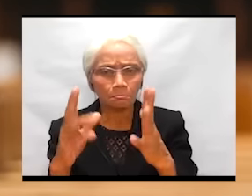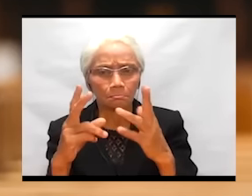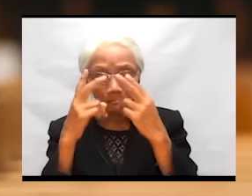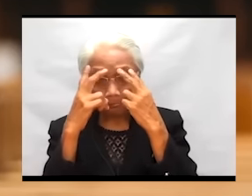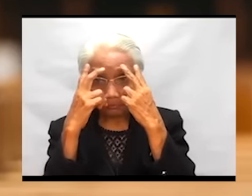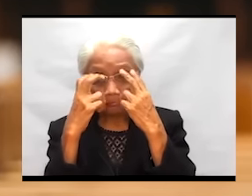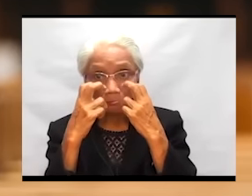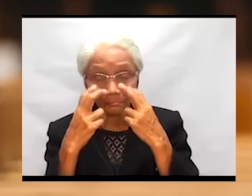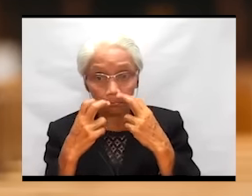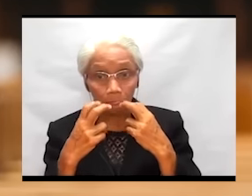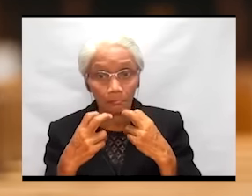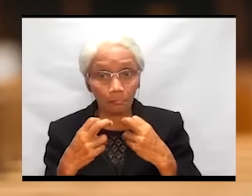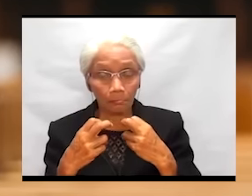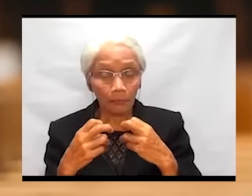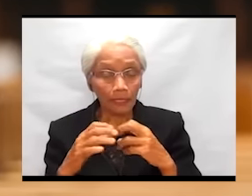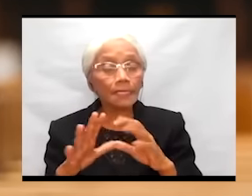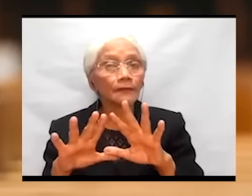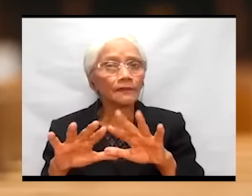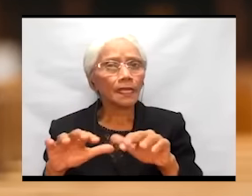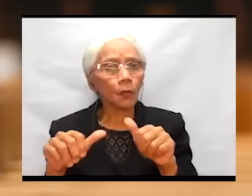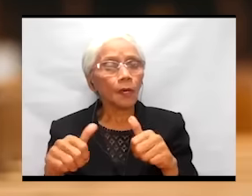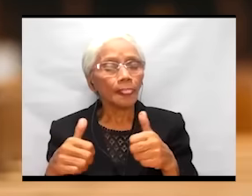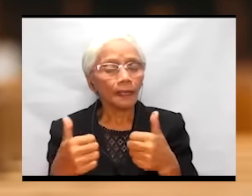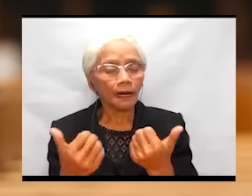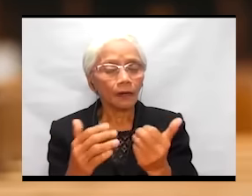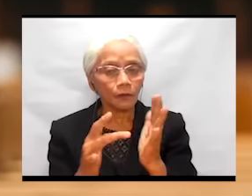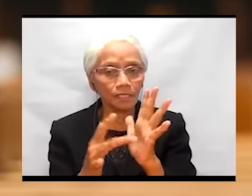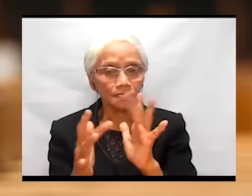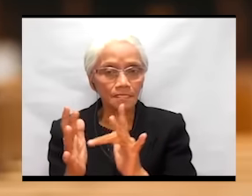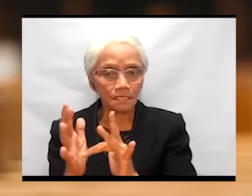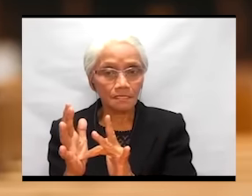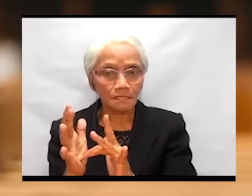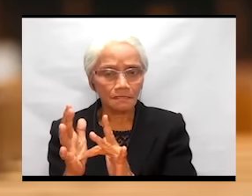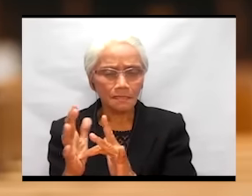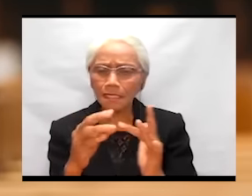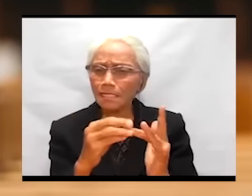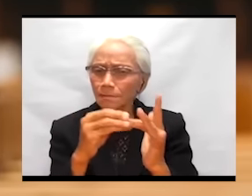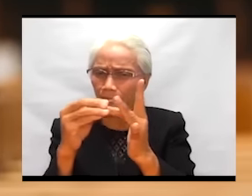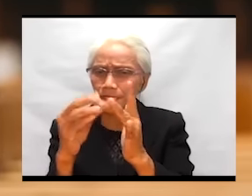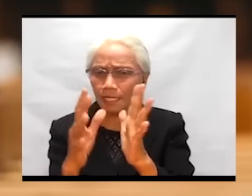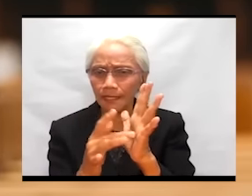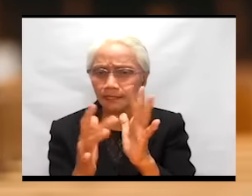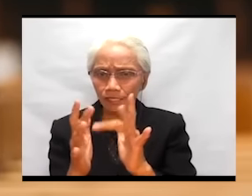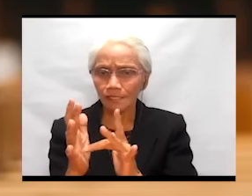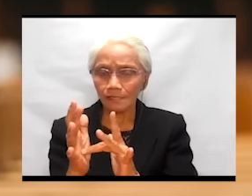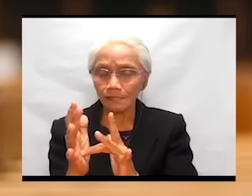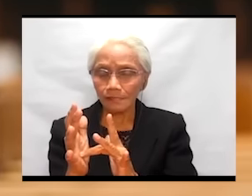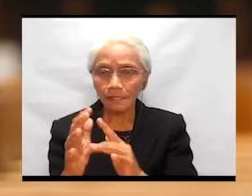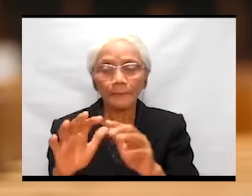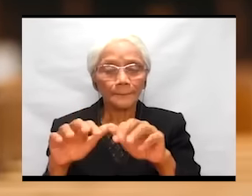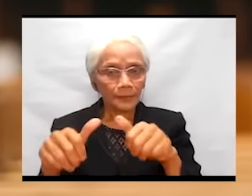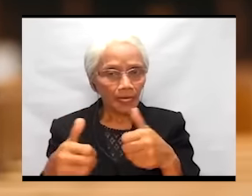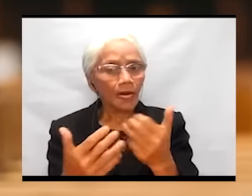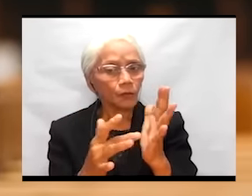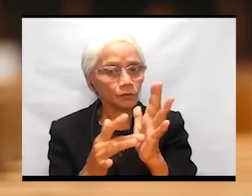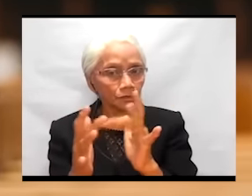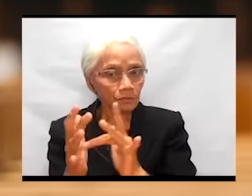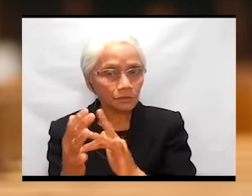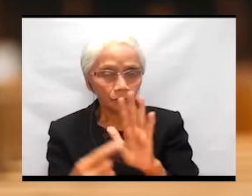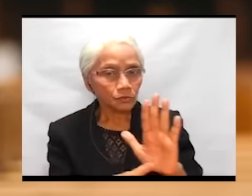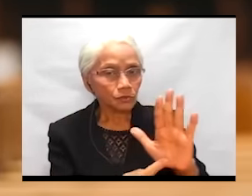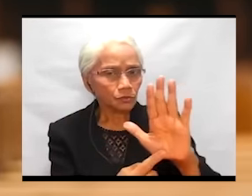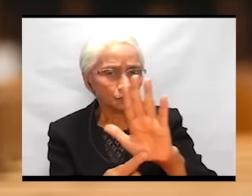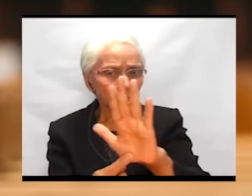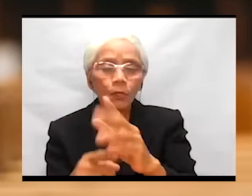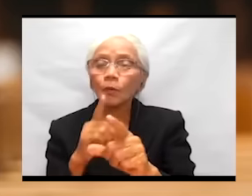on how Jesus, especially Jesus, how Jesus shows us